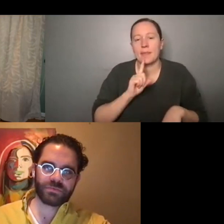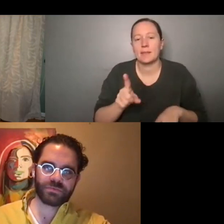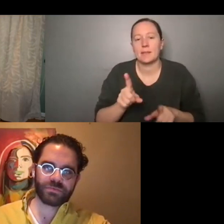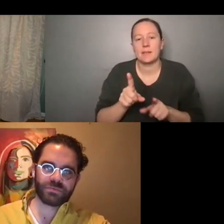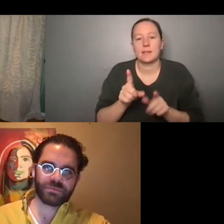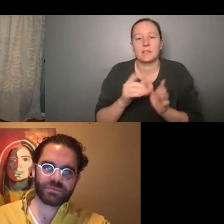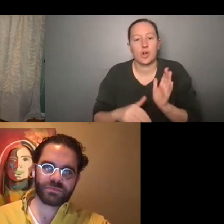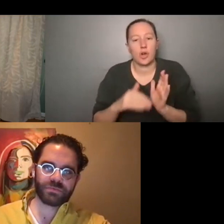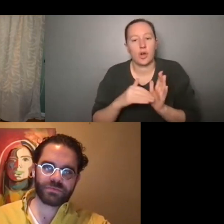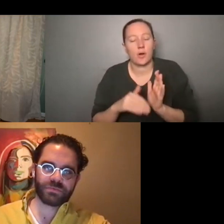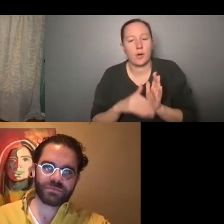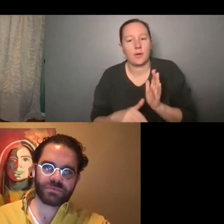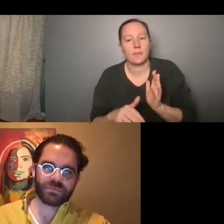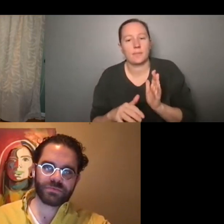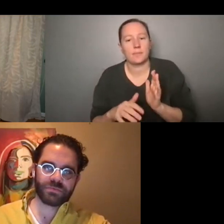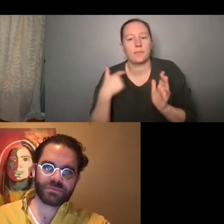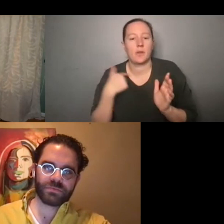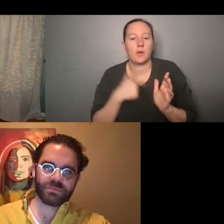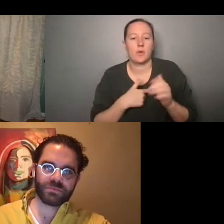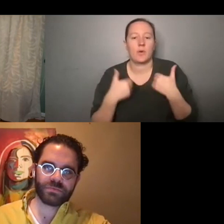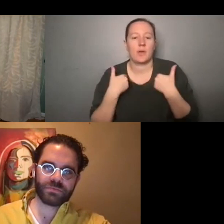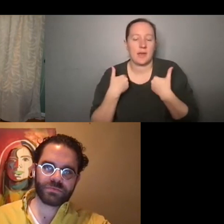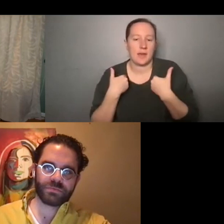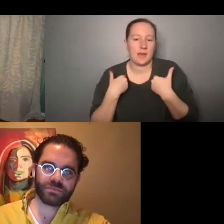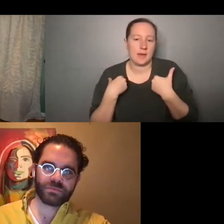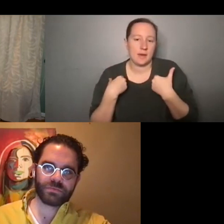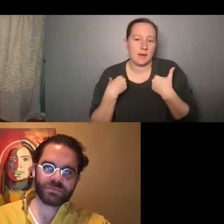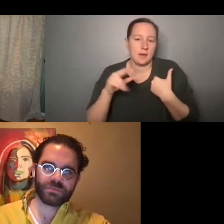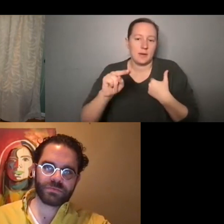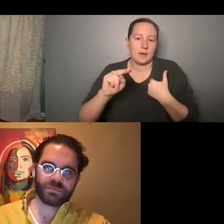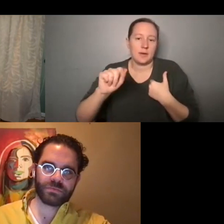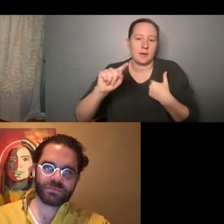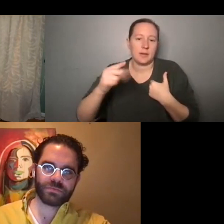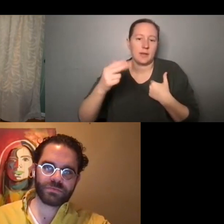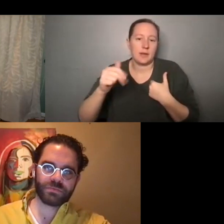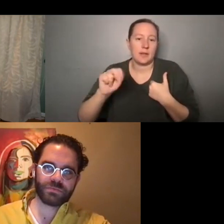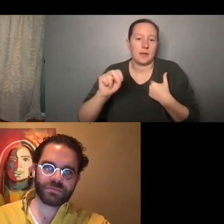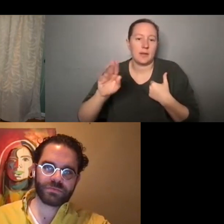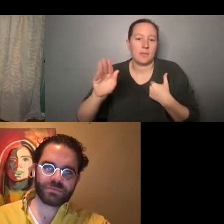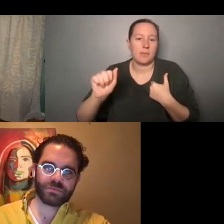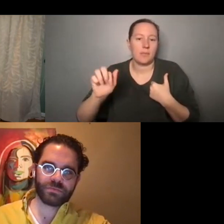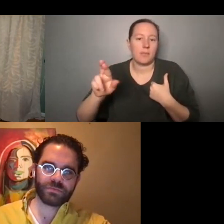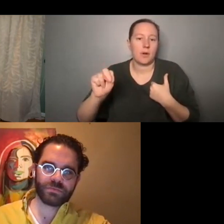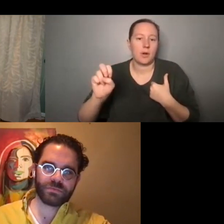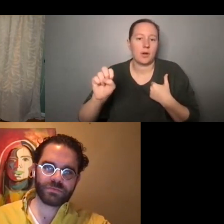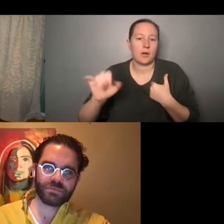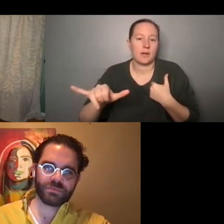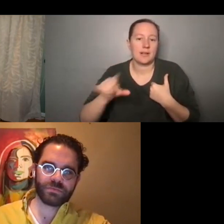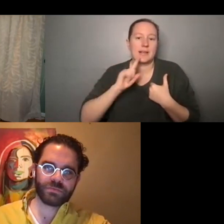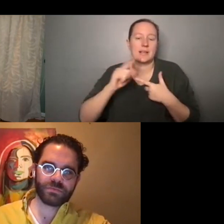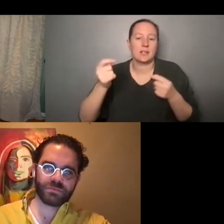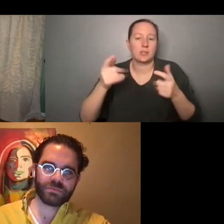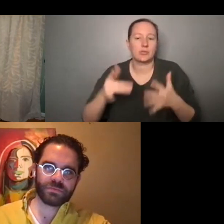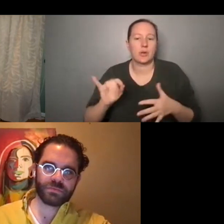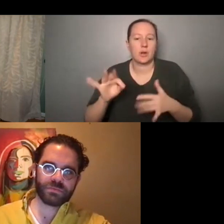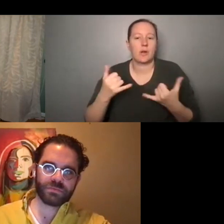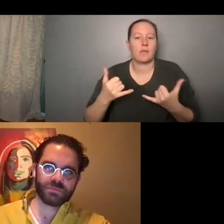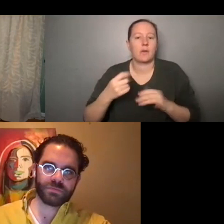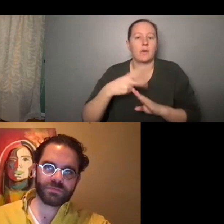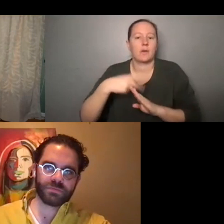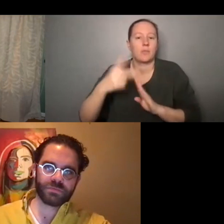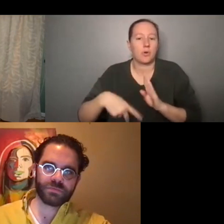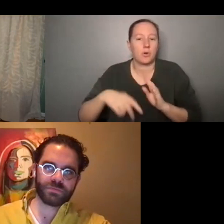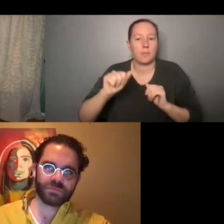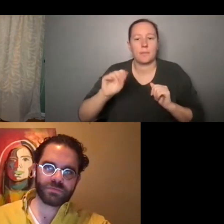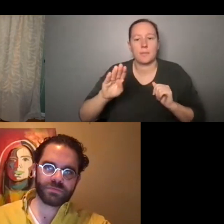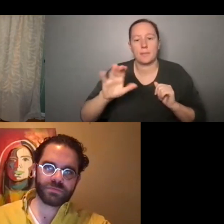would say, uh, we have Nathan Barney. He's director of current program at ABC.